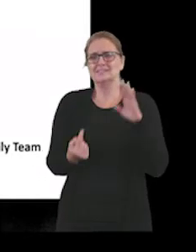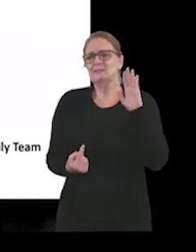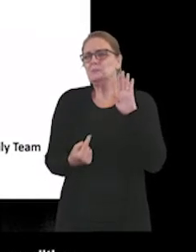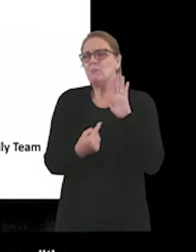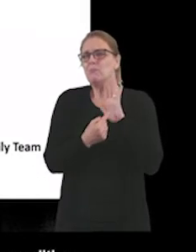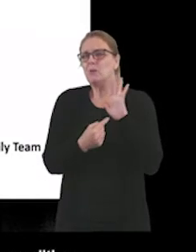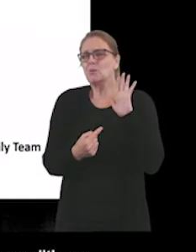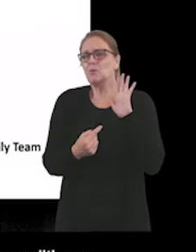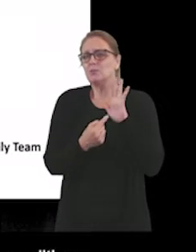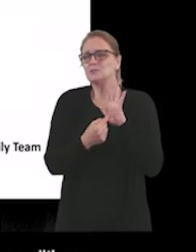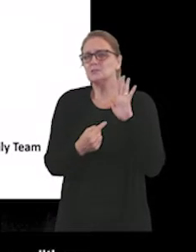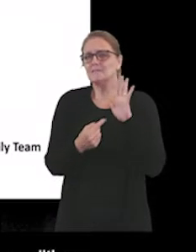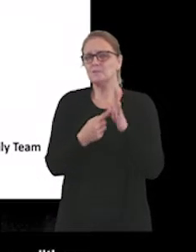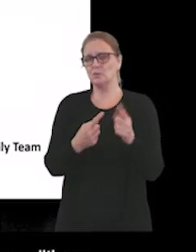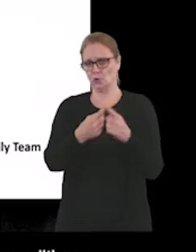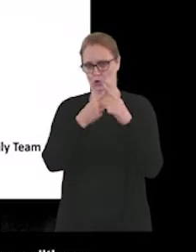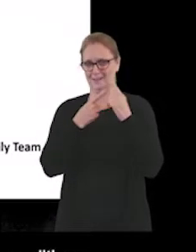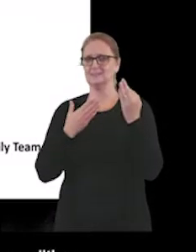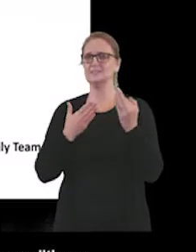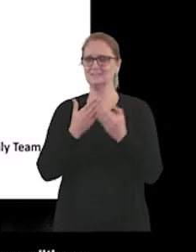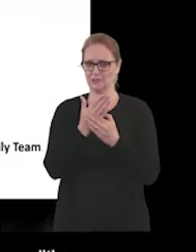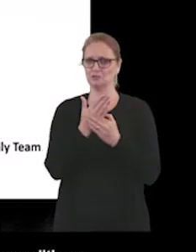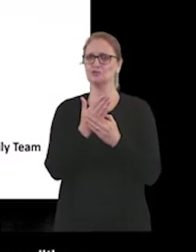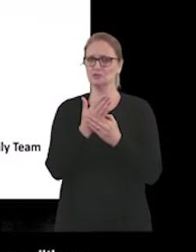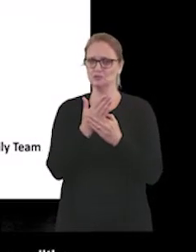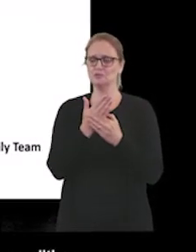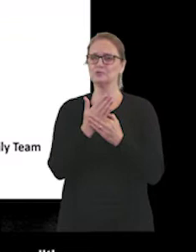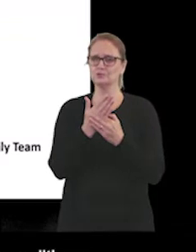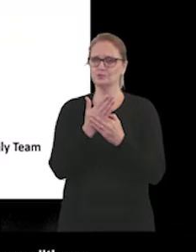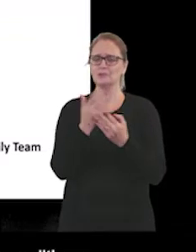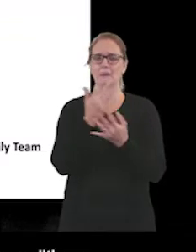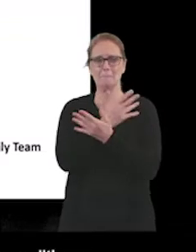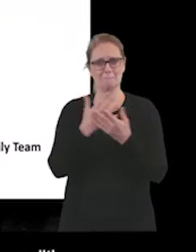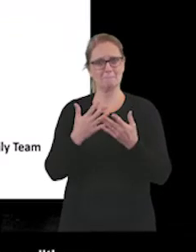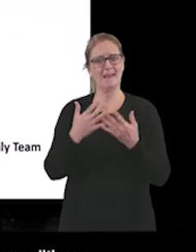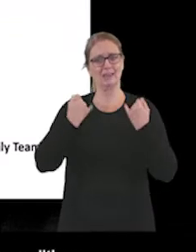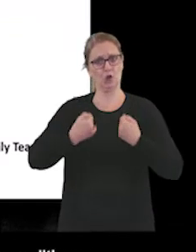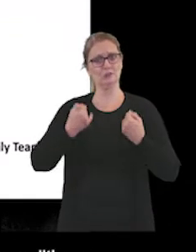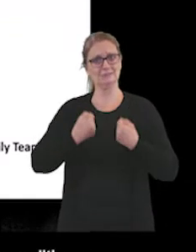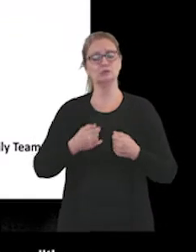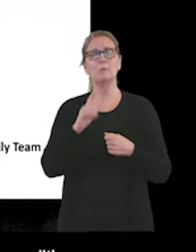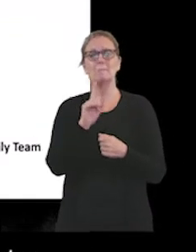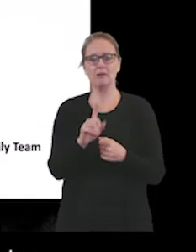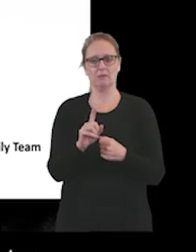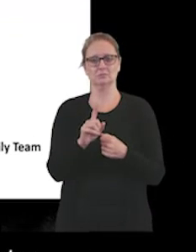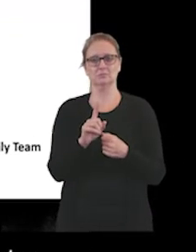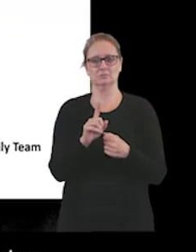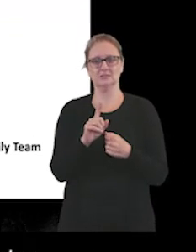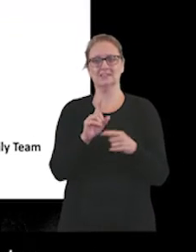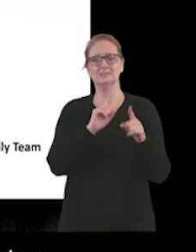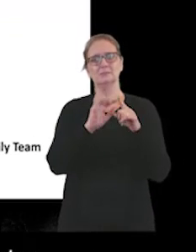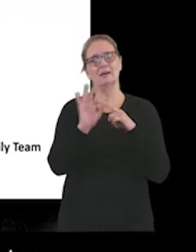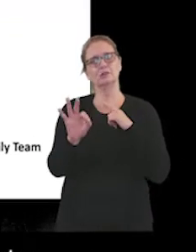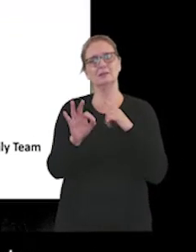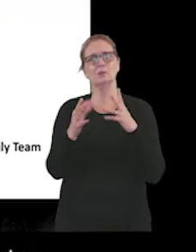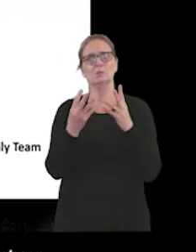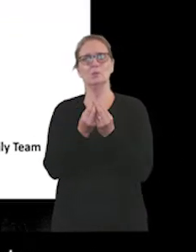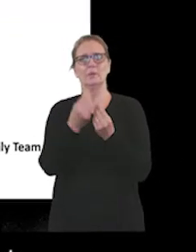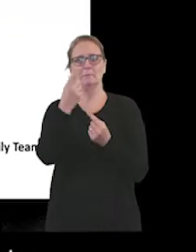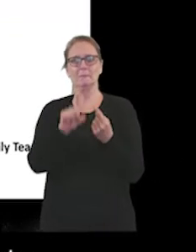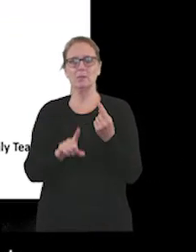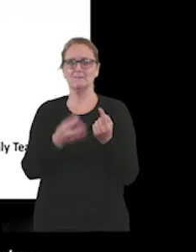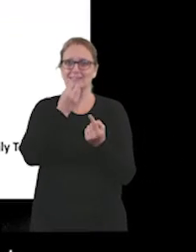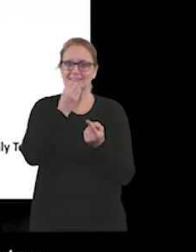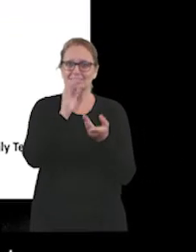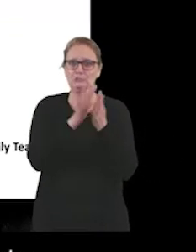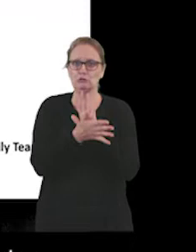for early intervention in many conditions, but not least in people with eating disorders. It can become